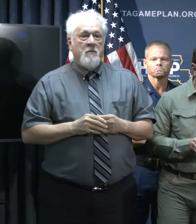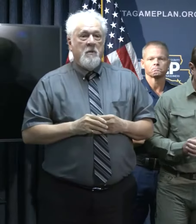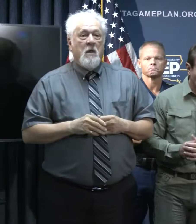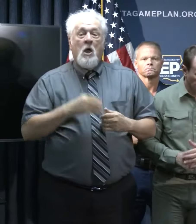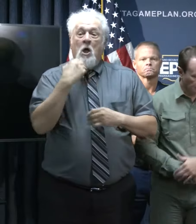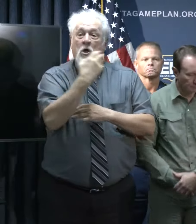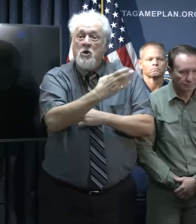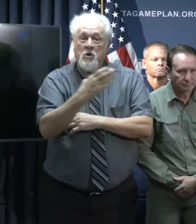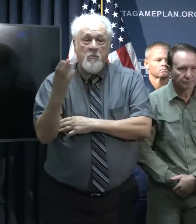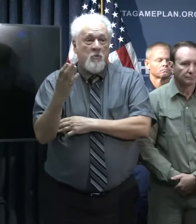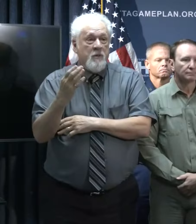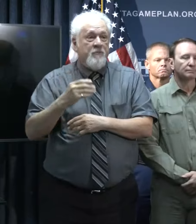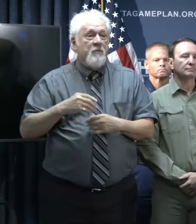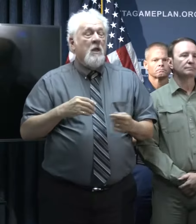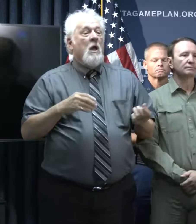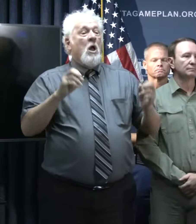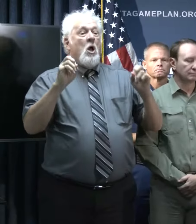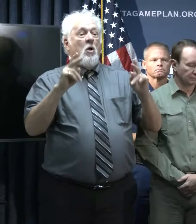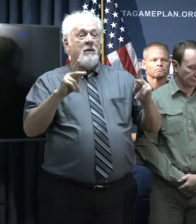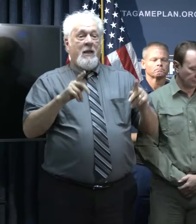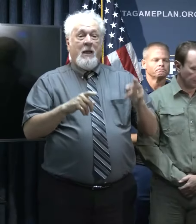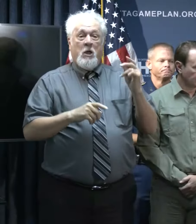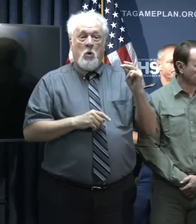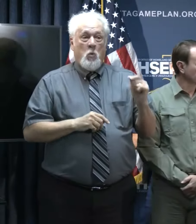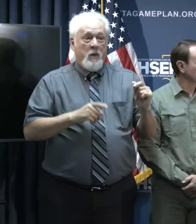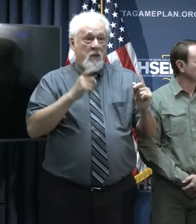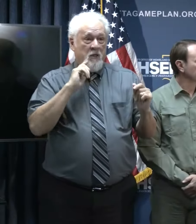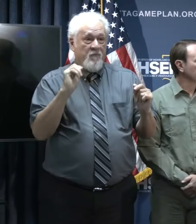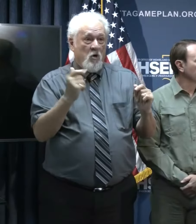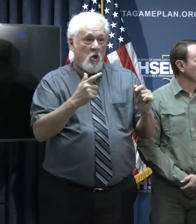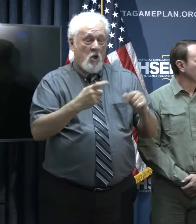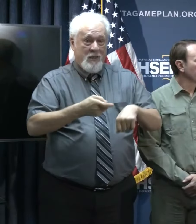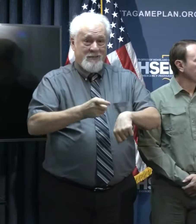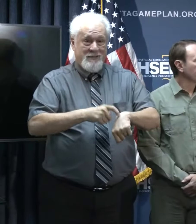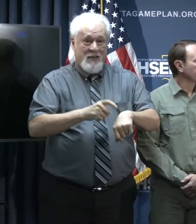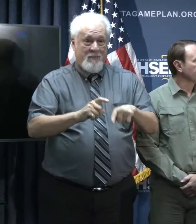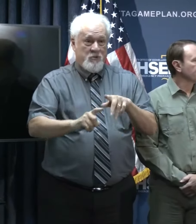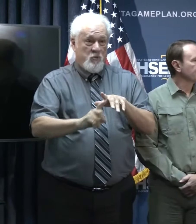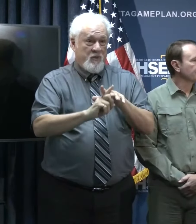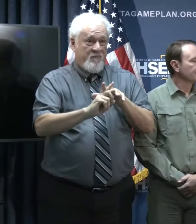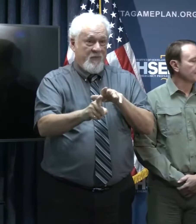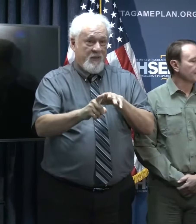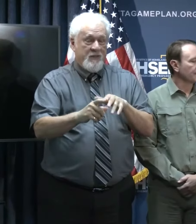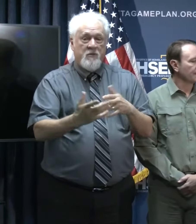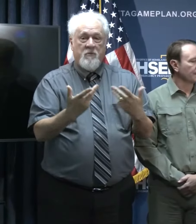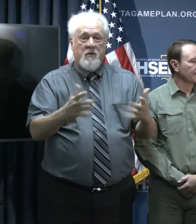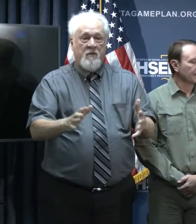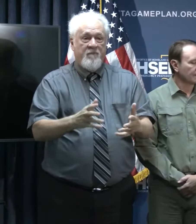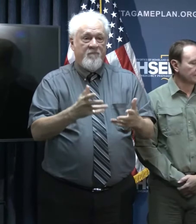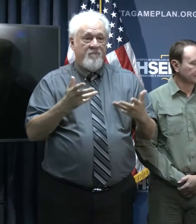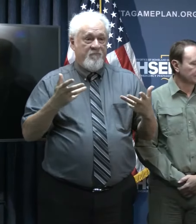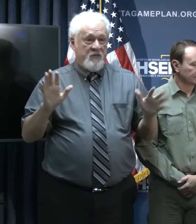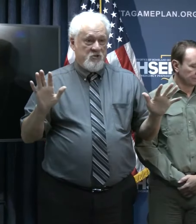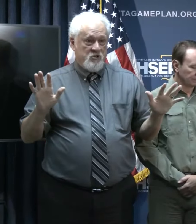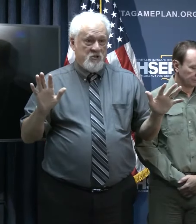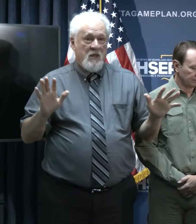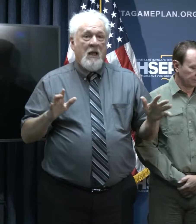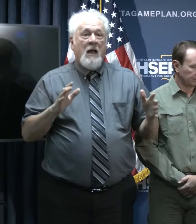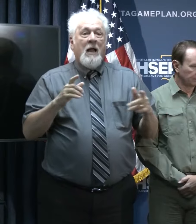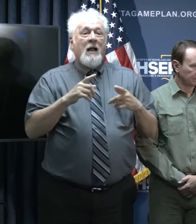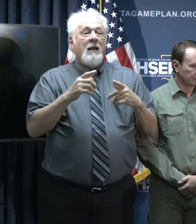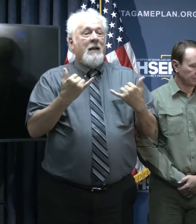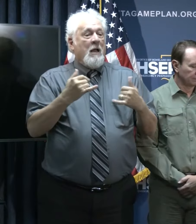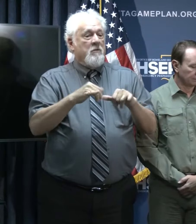Good morning, everyone. Okay, real quick for everyone, the time to evacuate has now passed. It is the time to go to